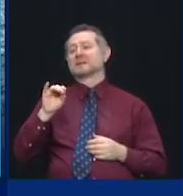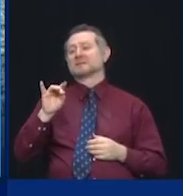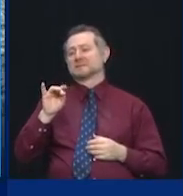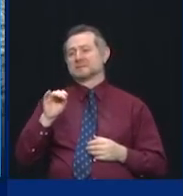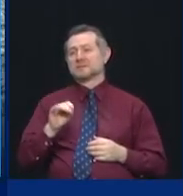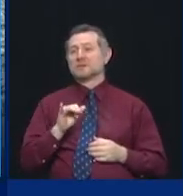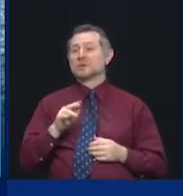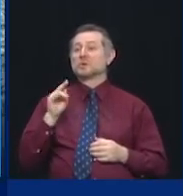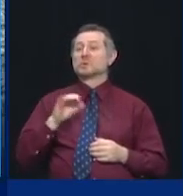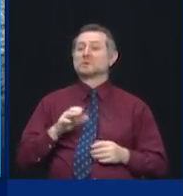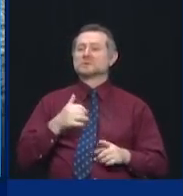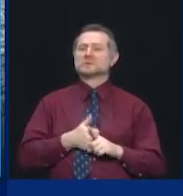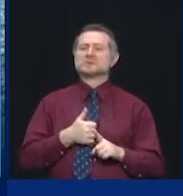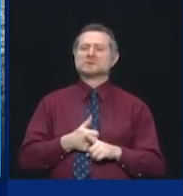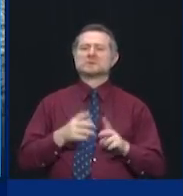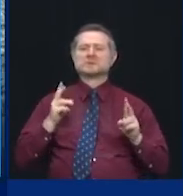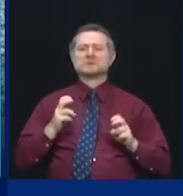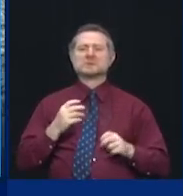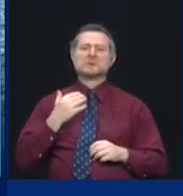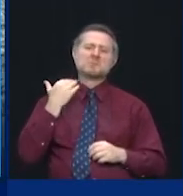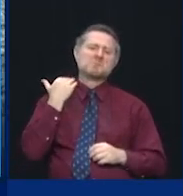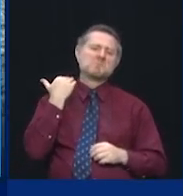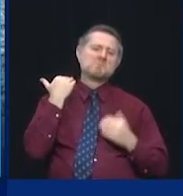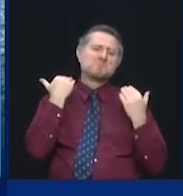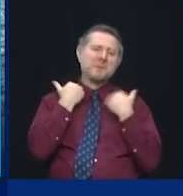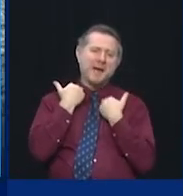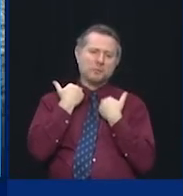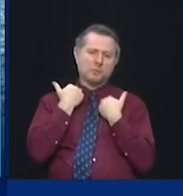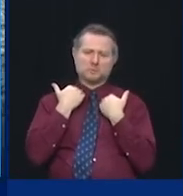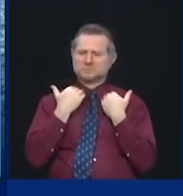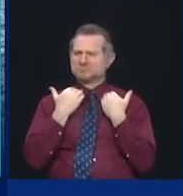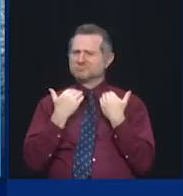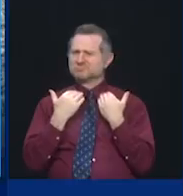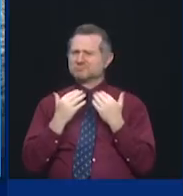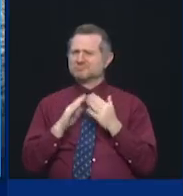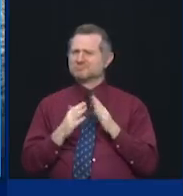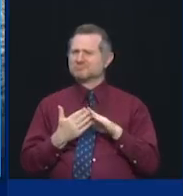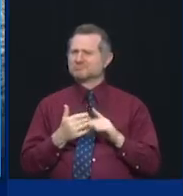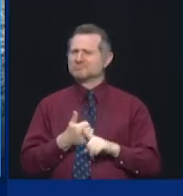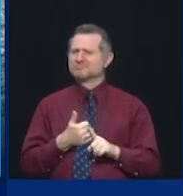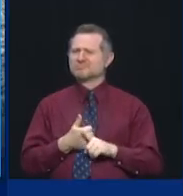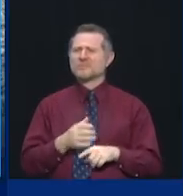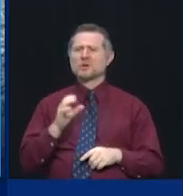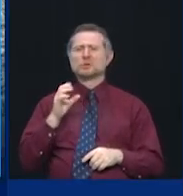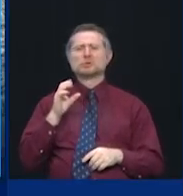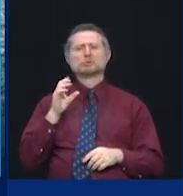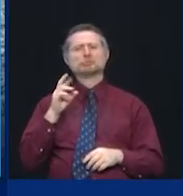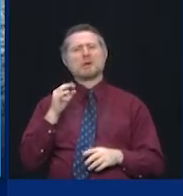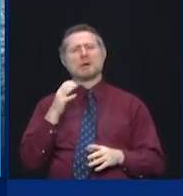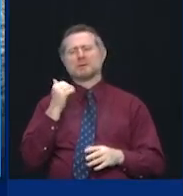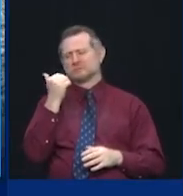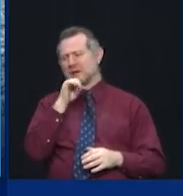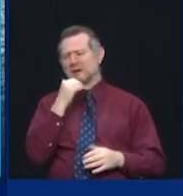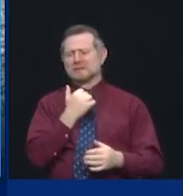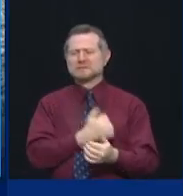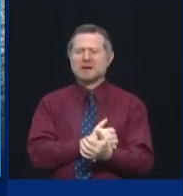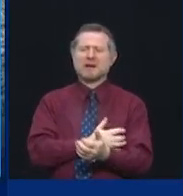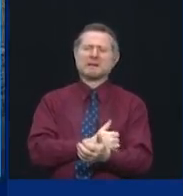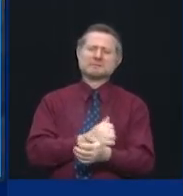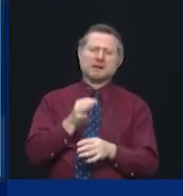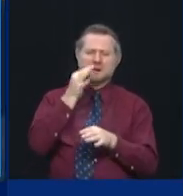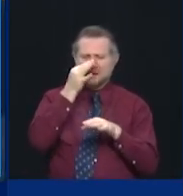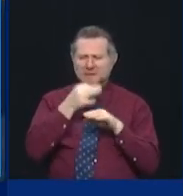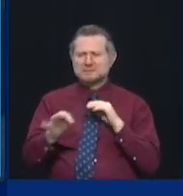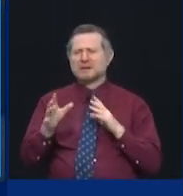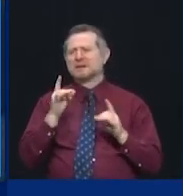bankrupt. You had crack. You had crime. You had impossible obstacles